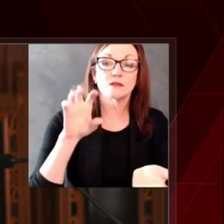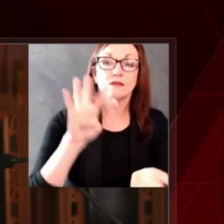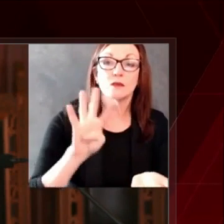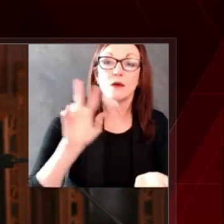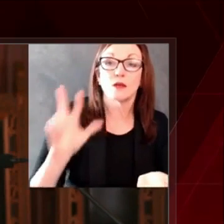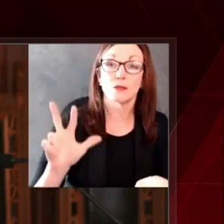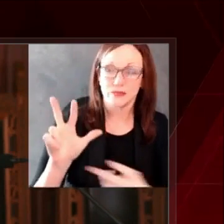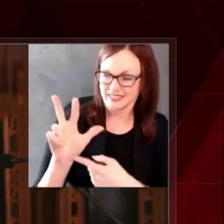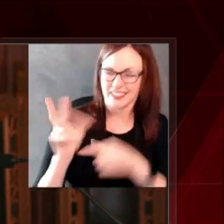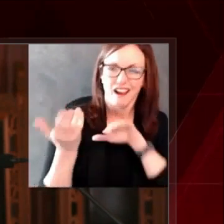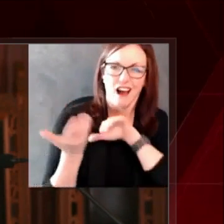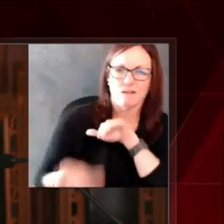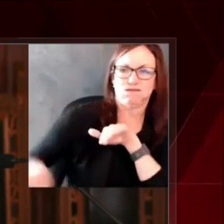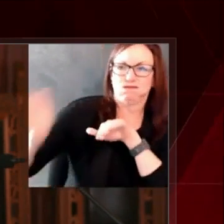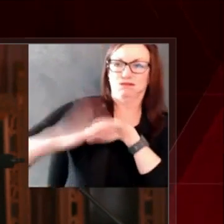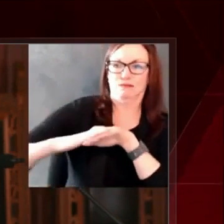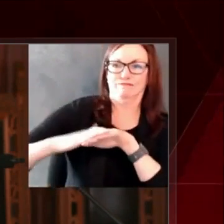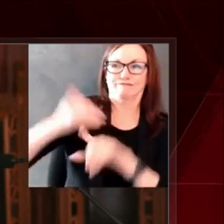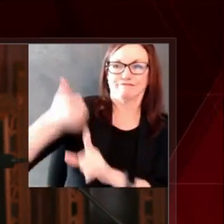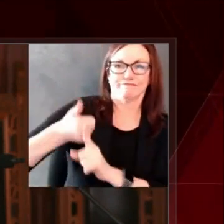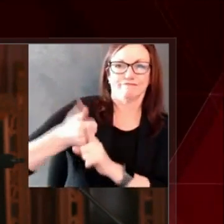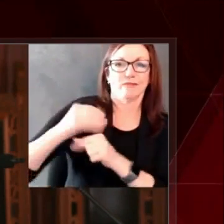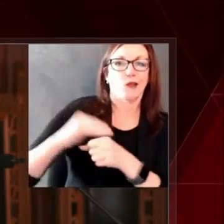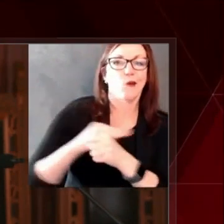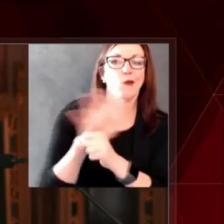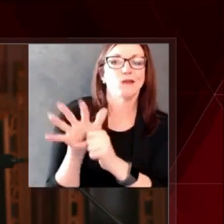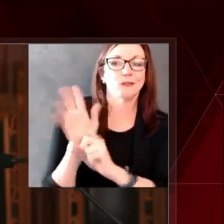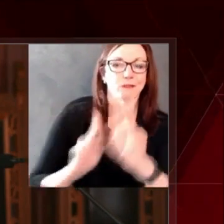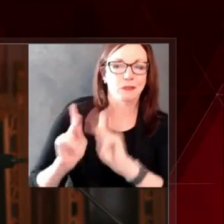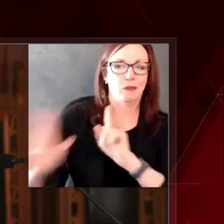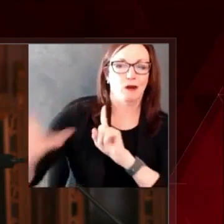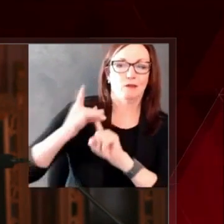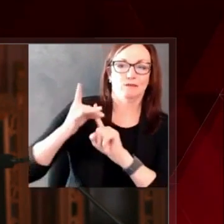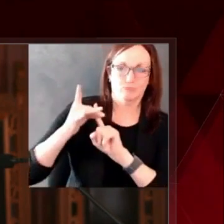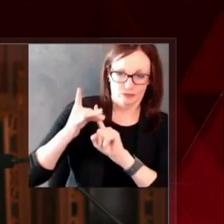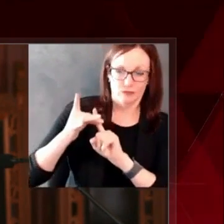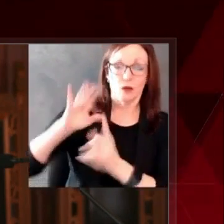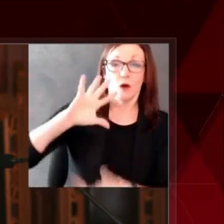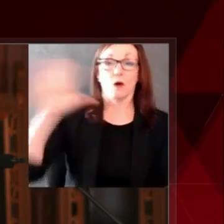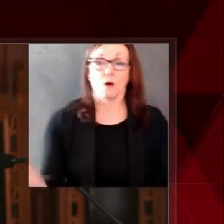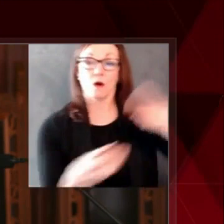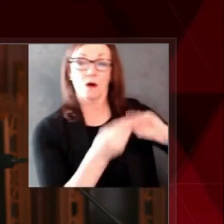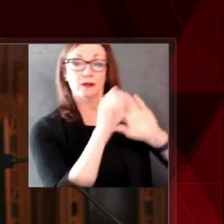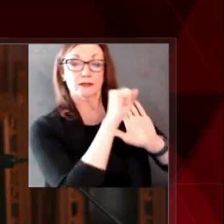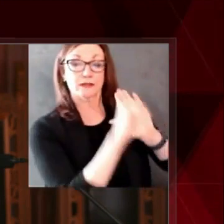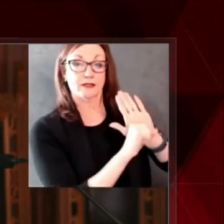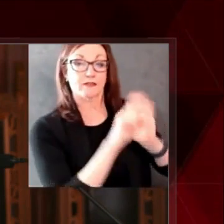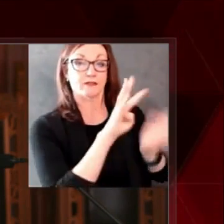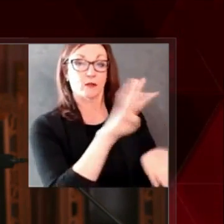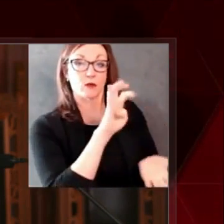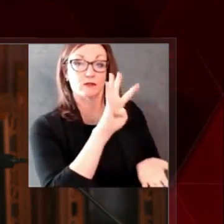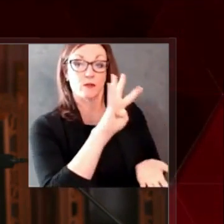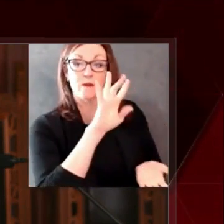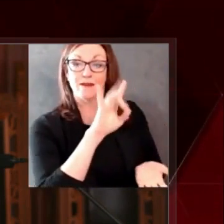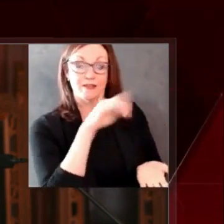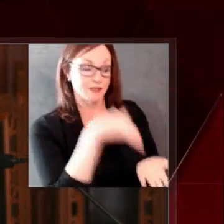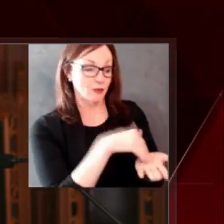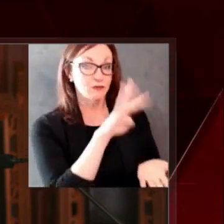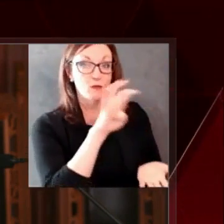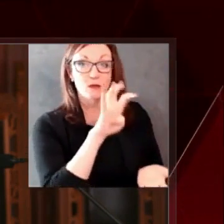,441 confirmed cases here in Wisconsin. Our seven-day average of cases is 3